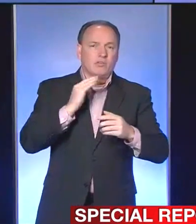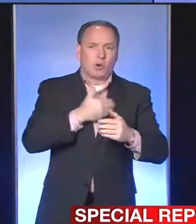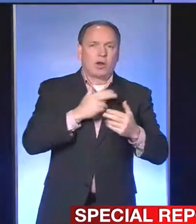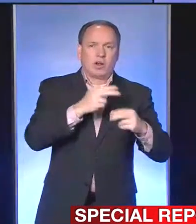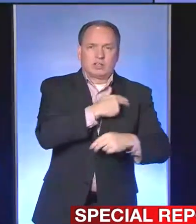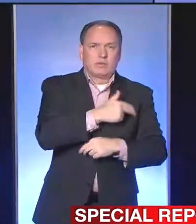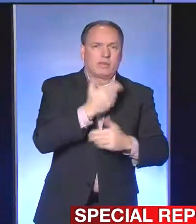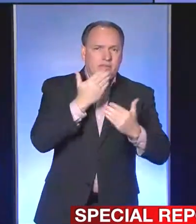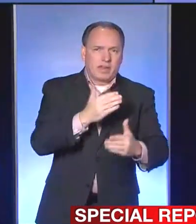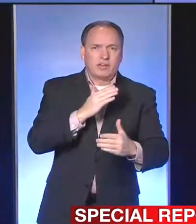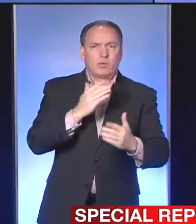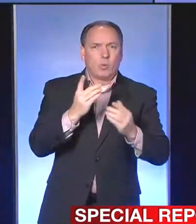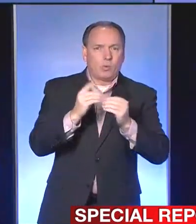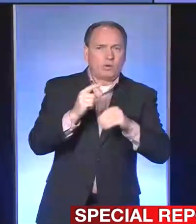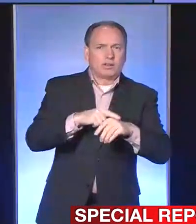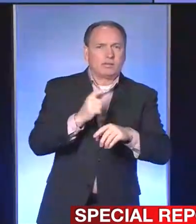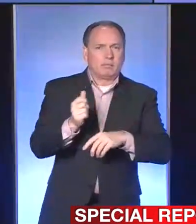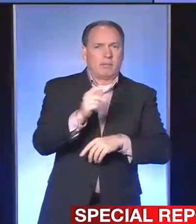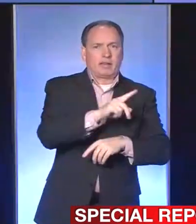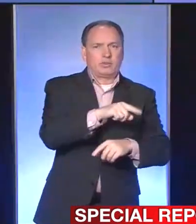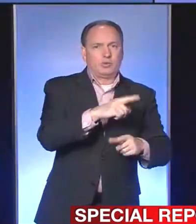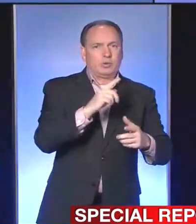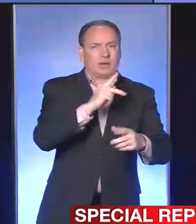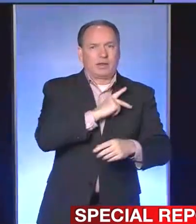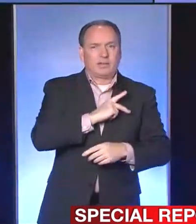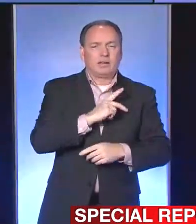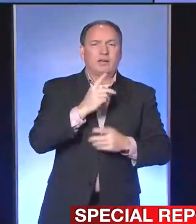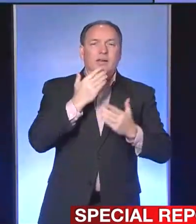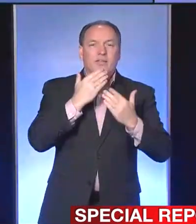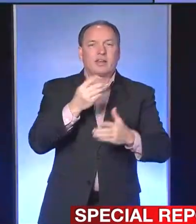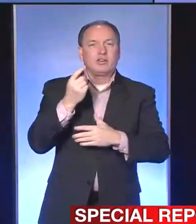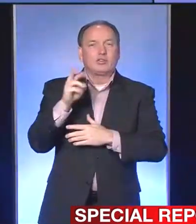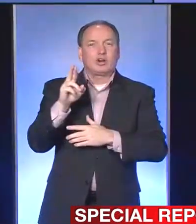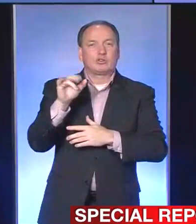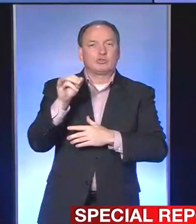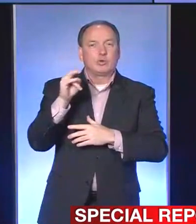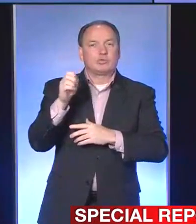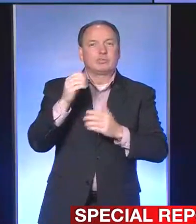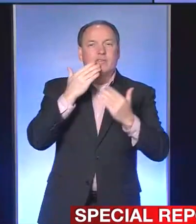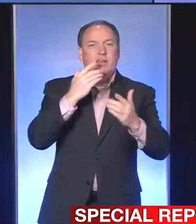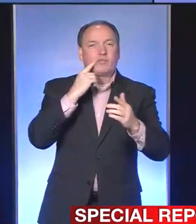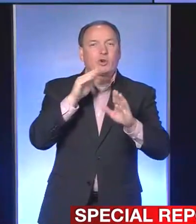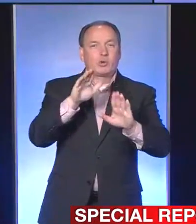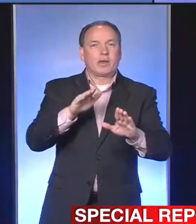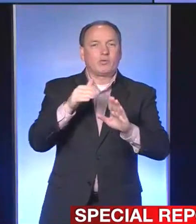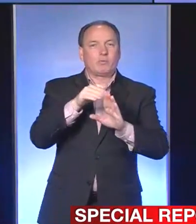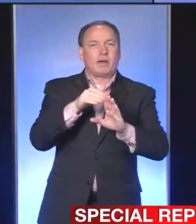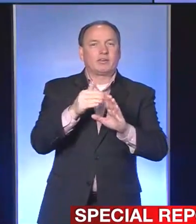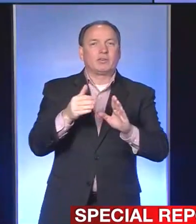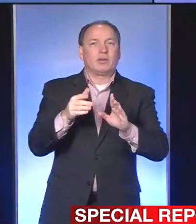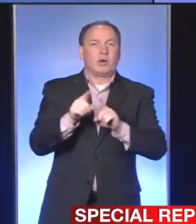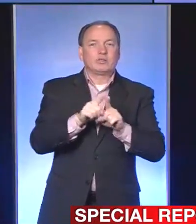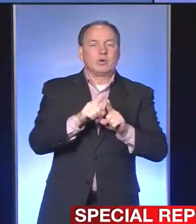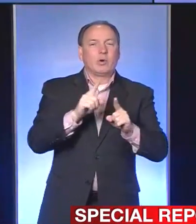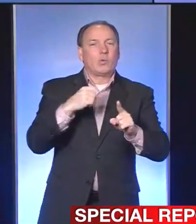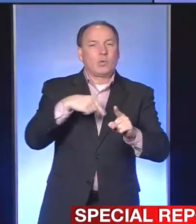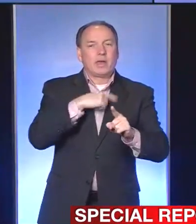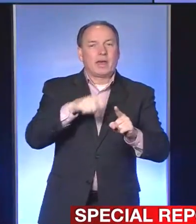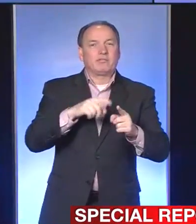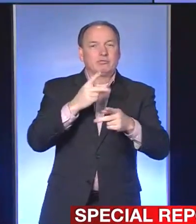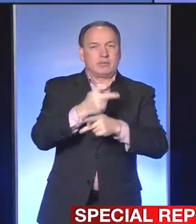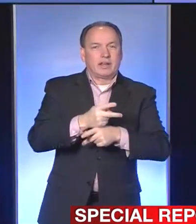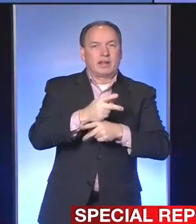time. Back to you, Kathy. Thank you, Dr. Jones. And thank you for that great reminder, too, about we have to take care of our entire